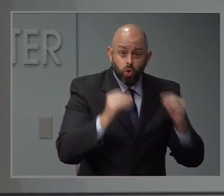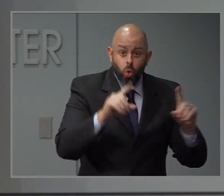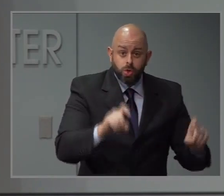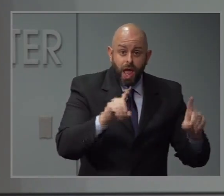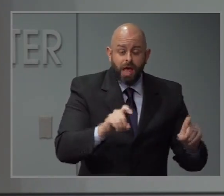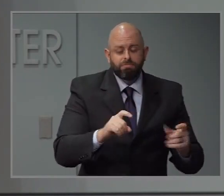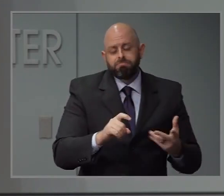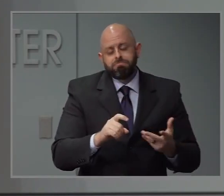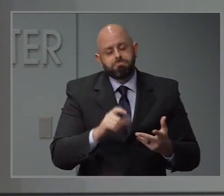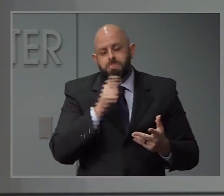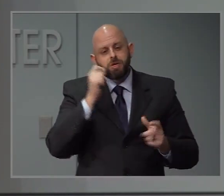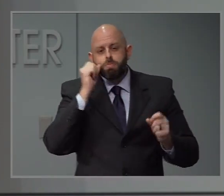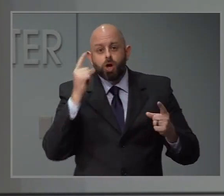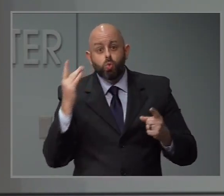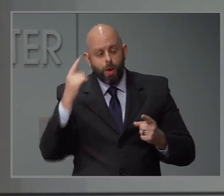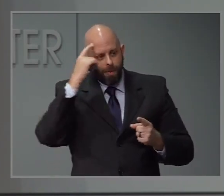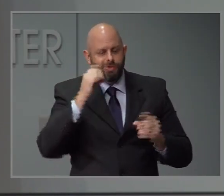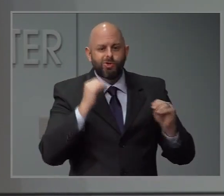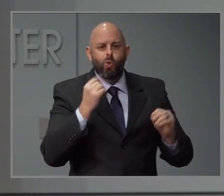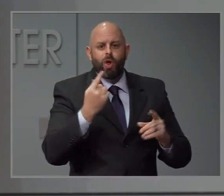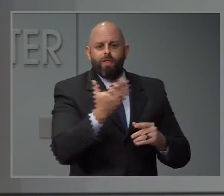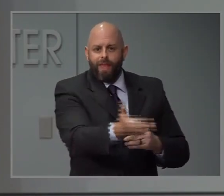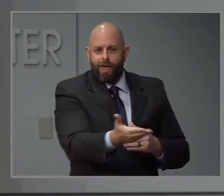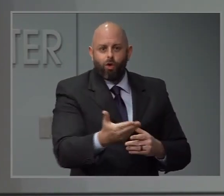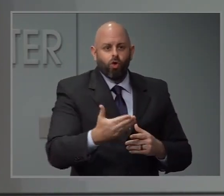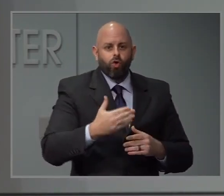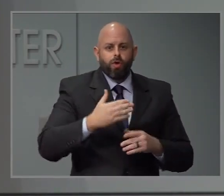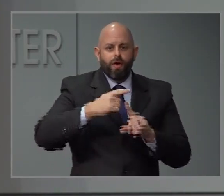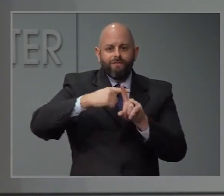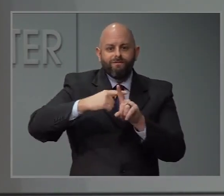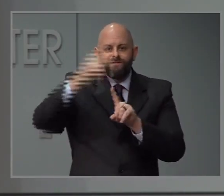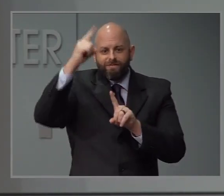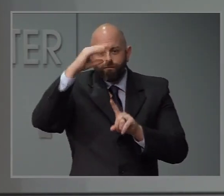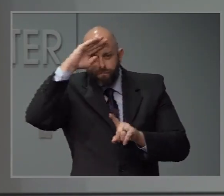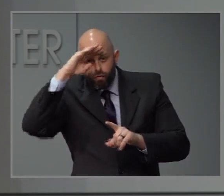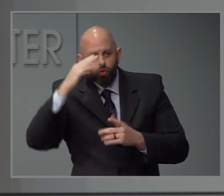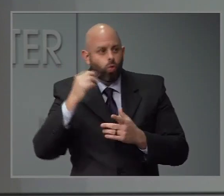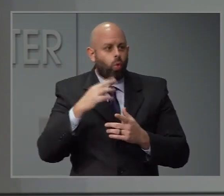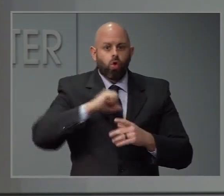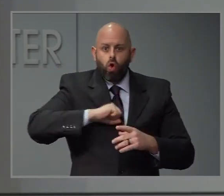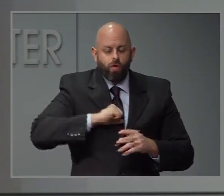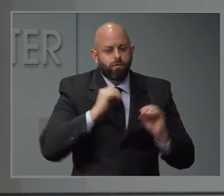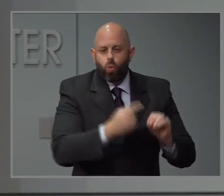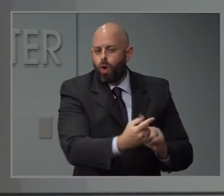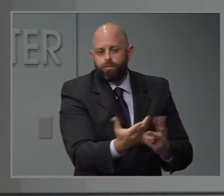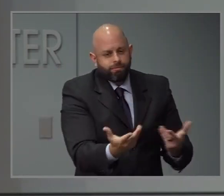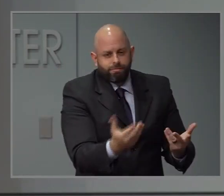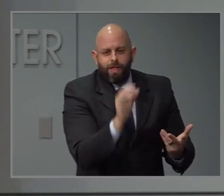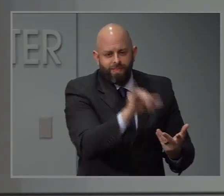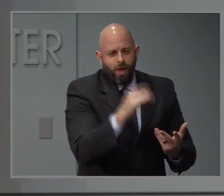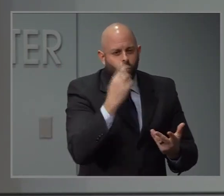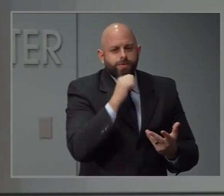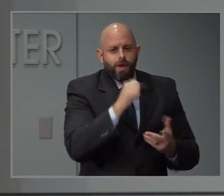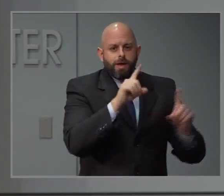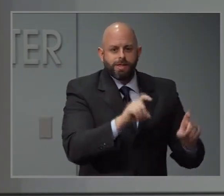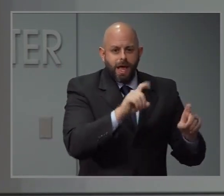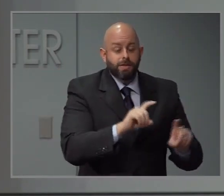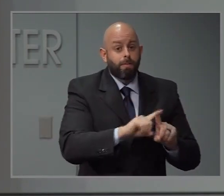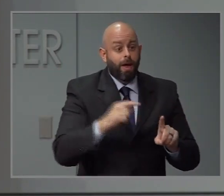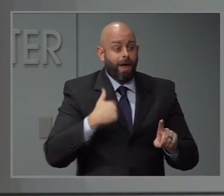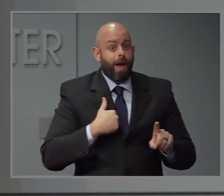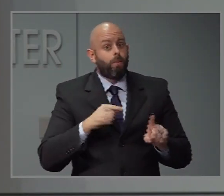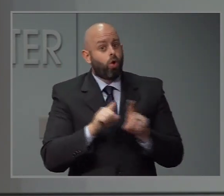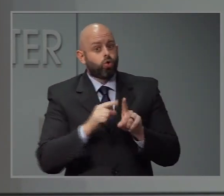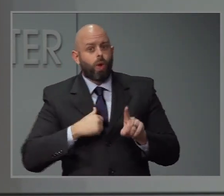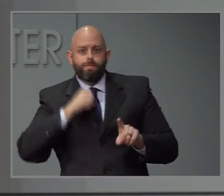any symptoms of fever or cough or anything of clinical concern. But I am also not in those settings, but